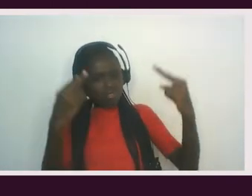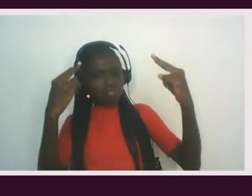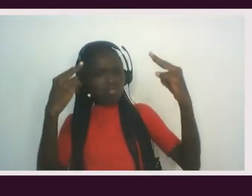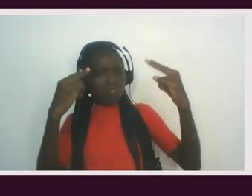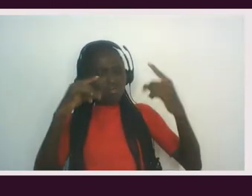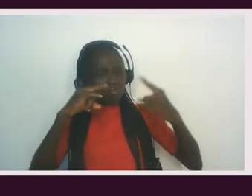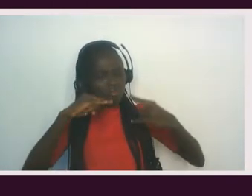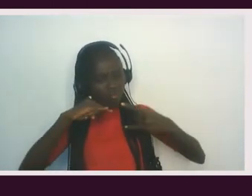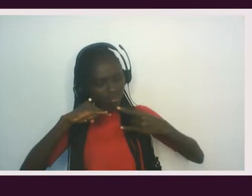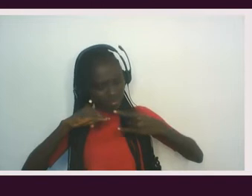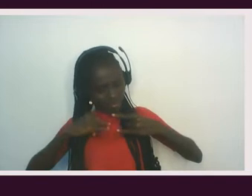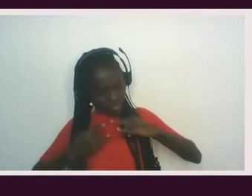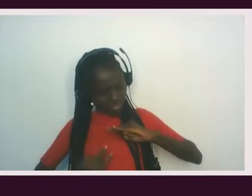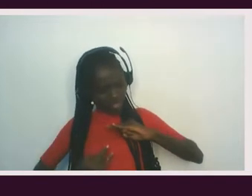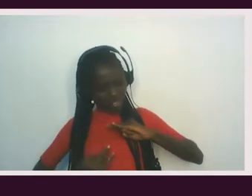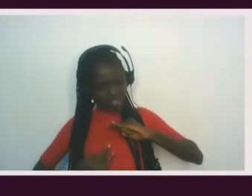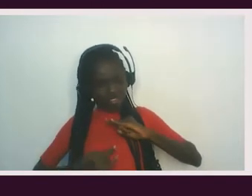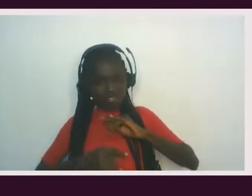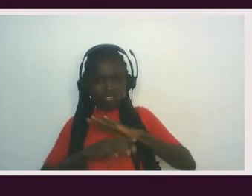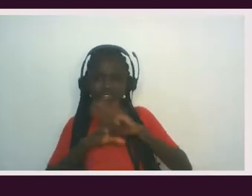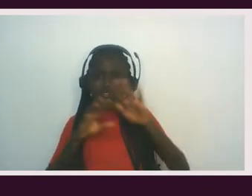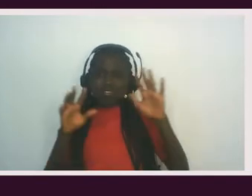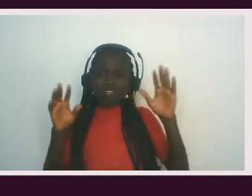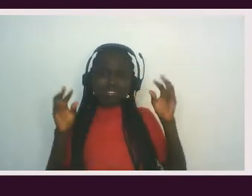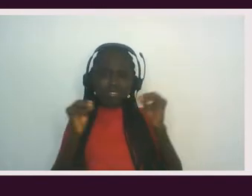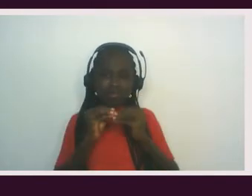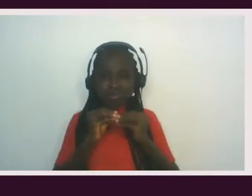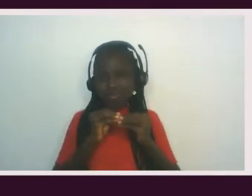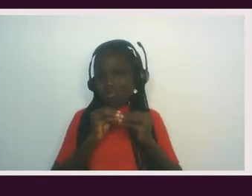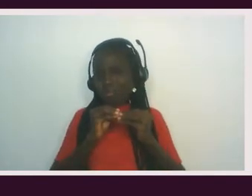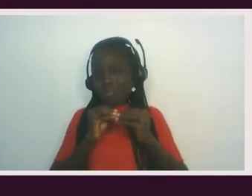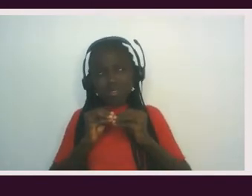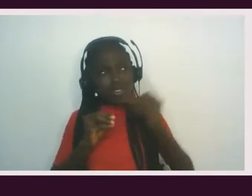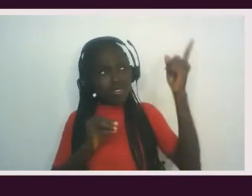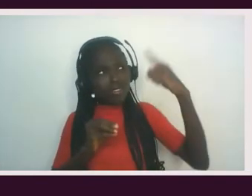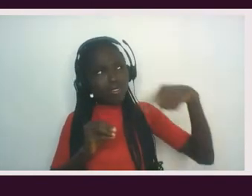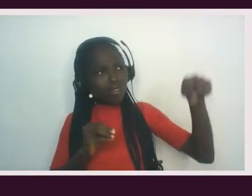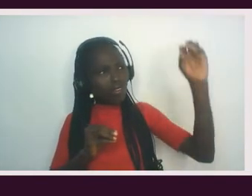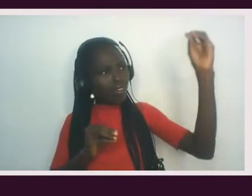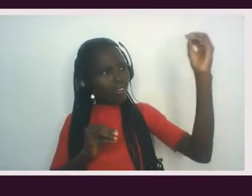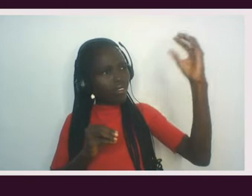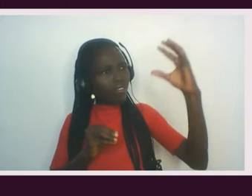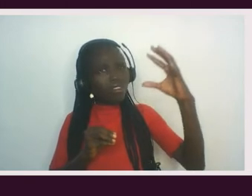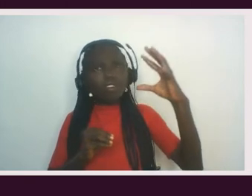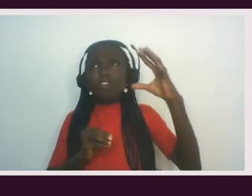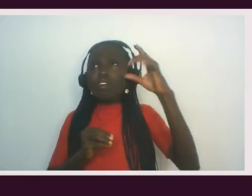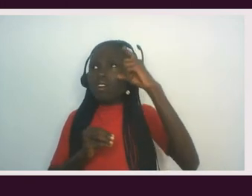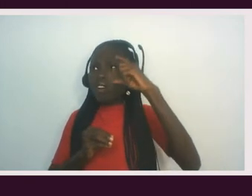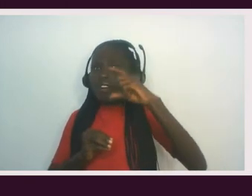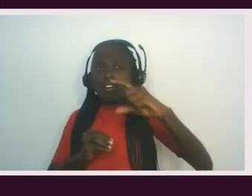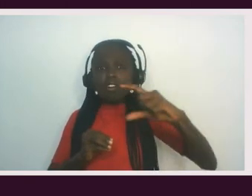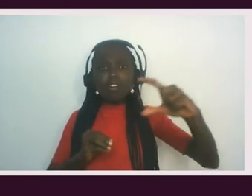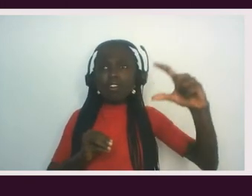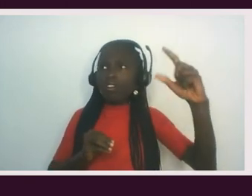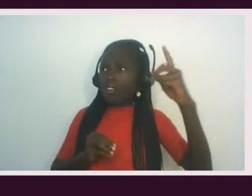Betray yourself for there is nothing more. And in the moment of the darkest hour, the sun rose in its power. The moon witnessed you through